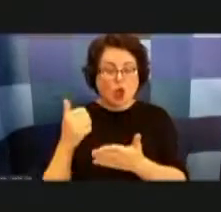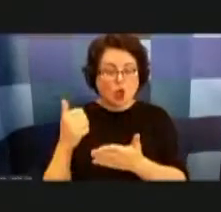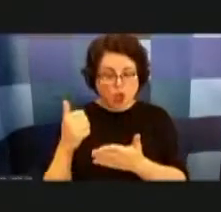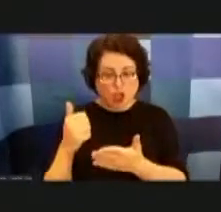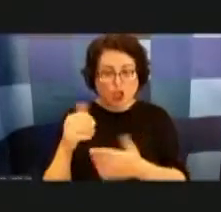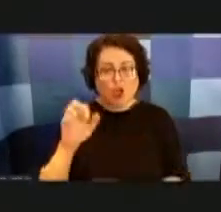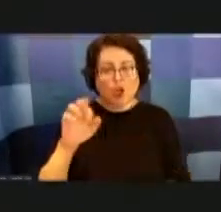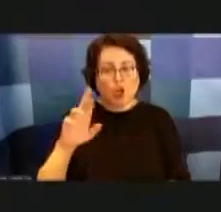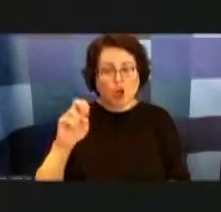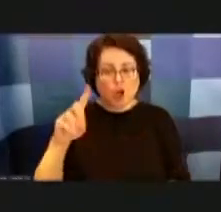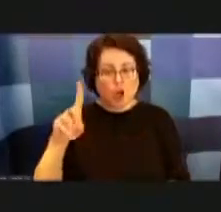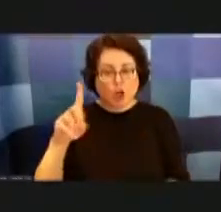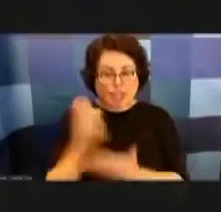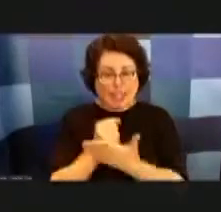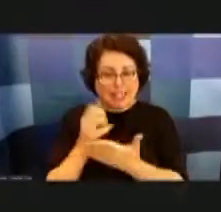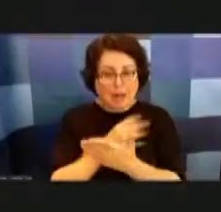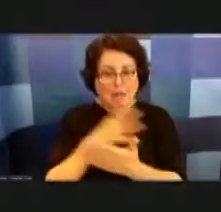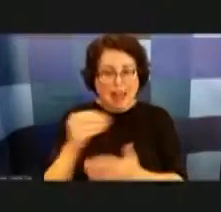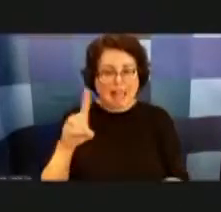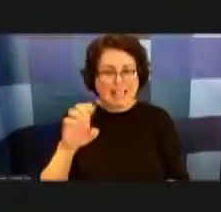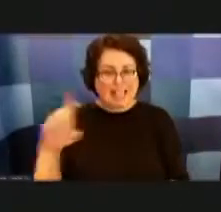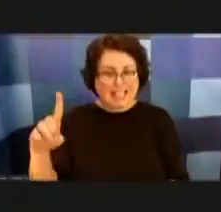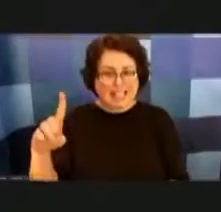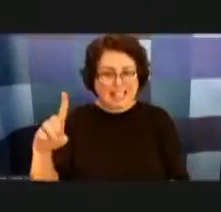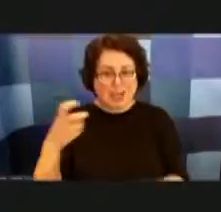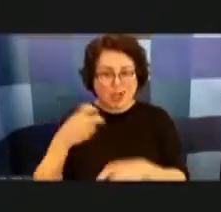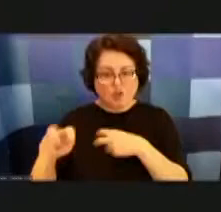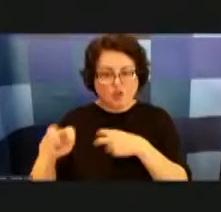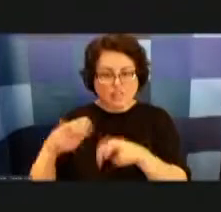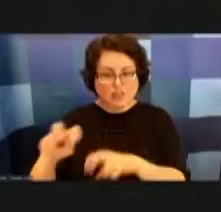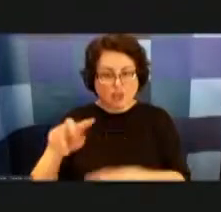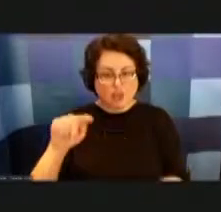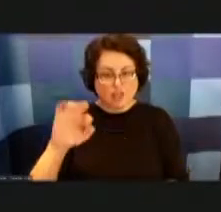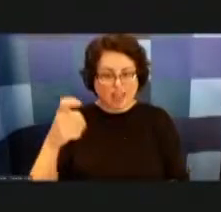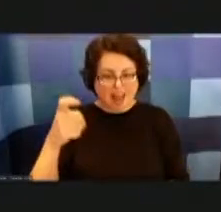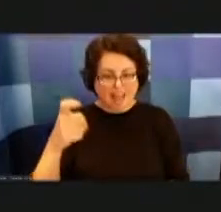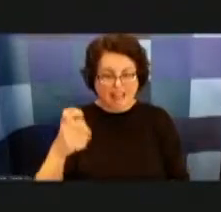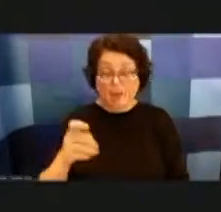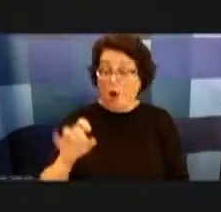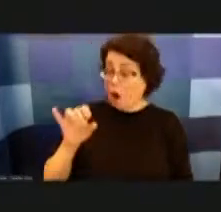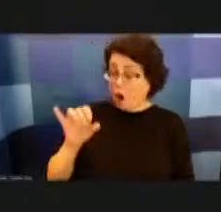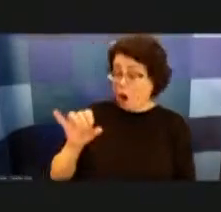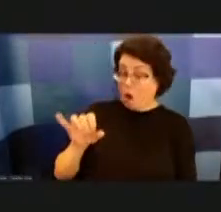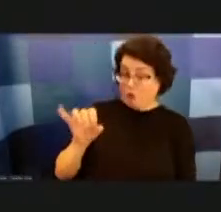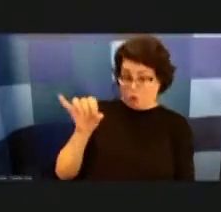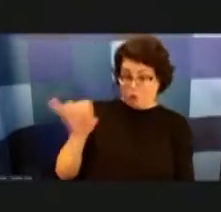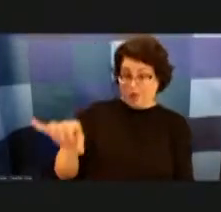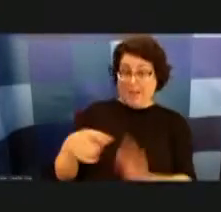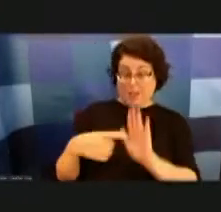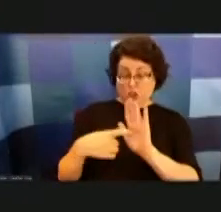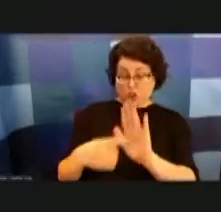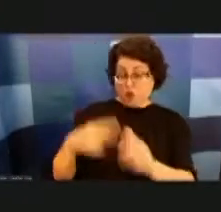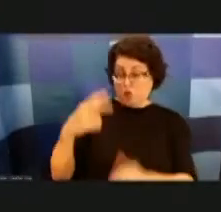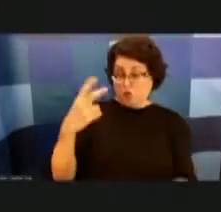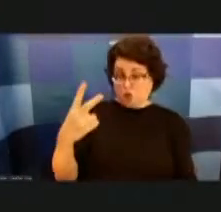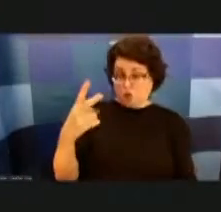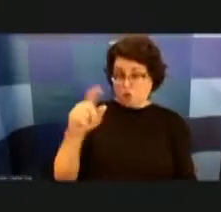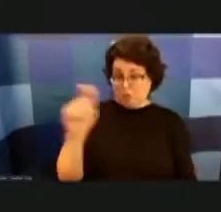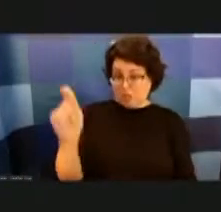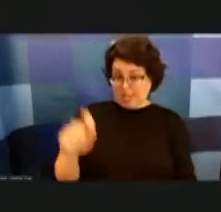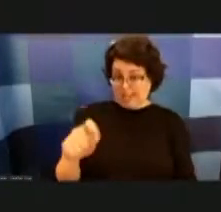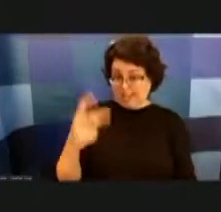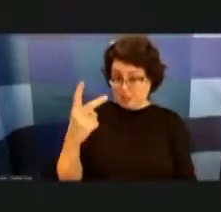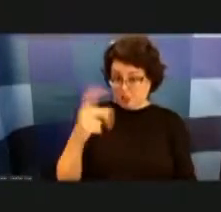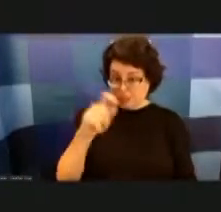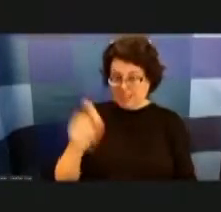tax uh which helped to balance out the the transfer tax so that's what so right here just shows two percent but it was we go from 2019